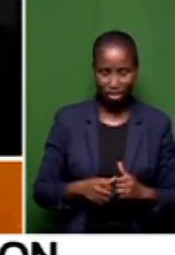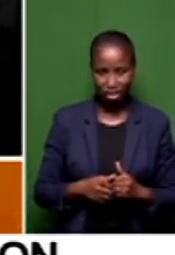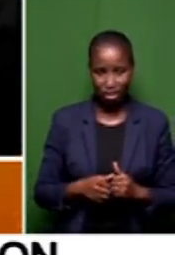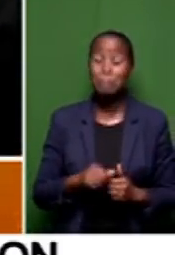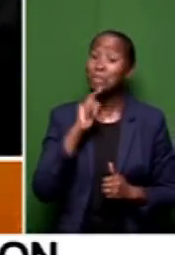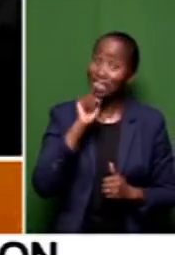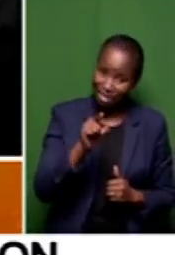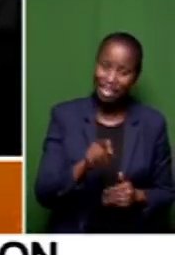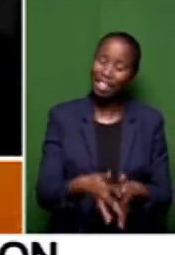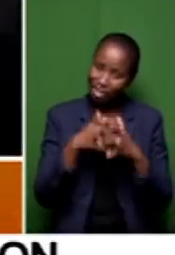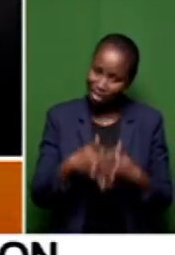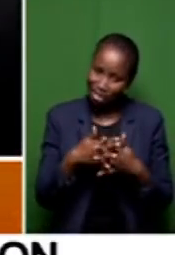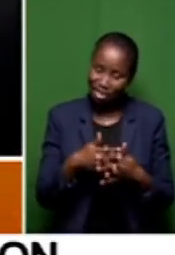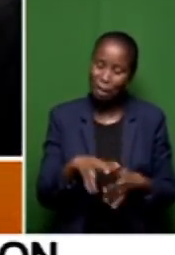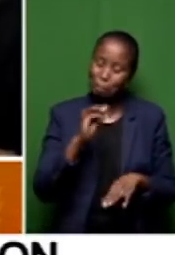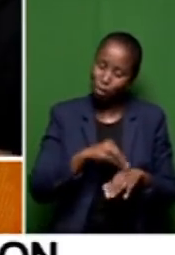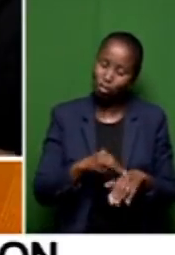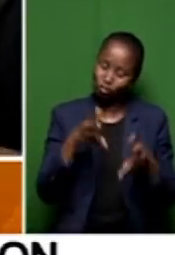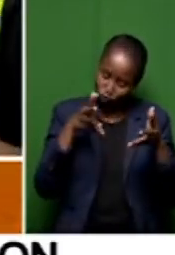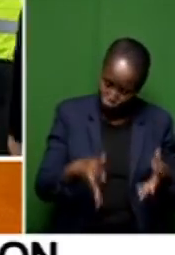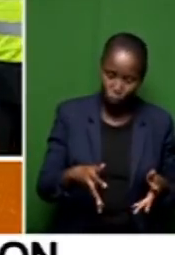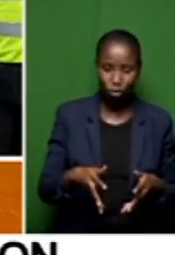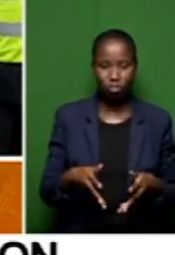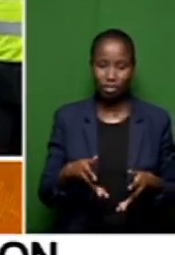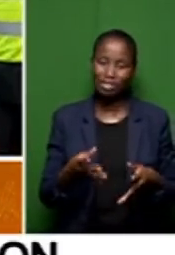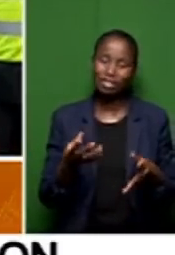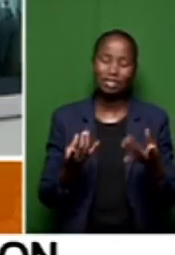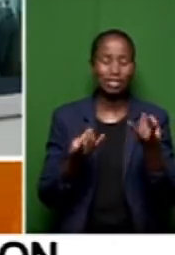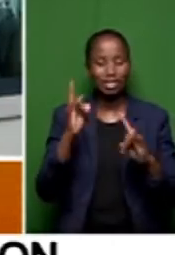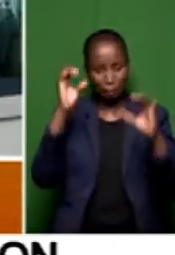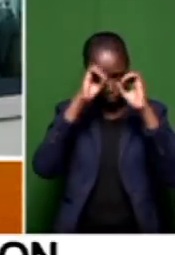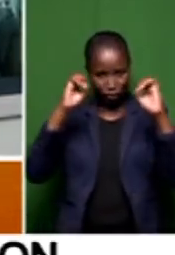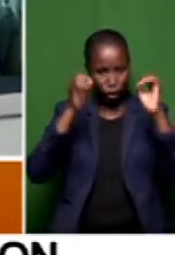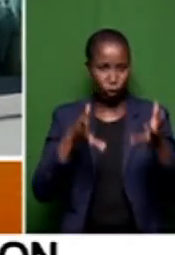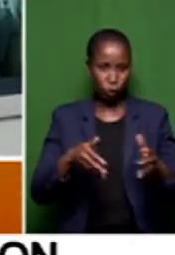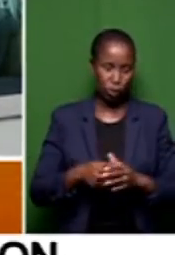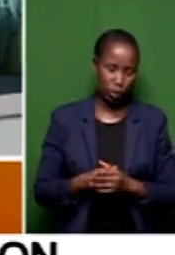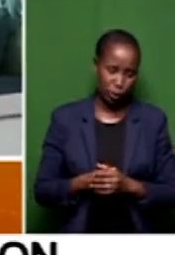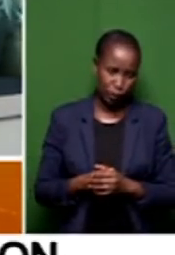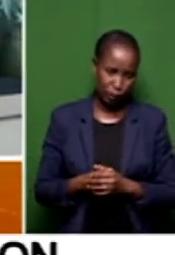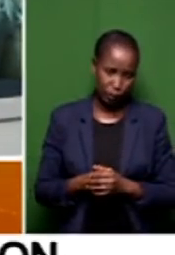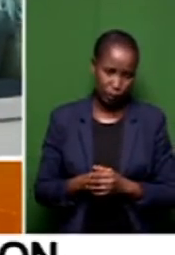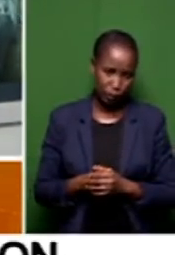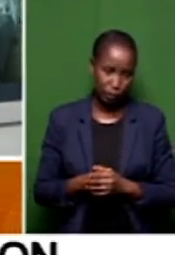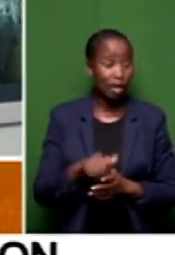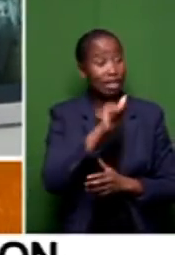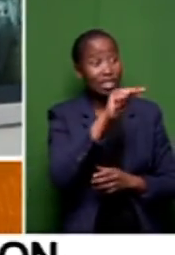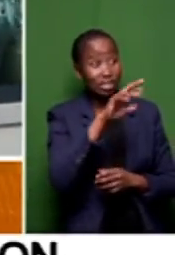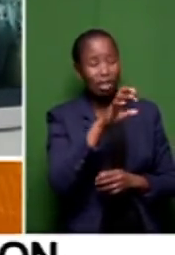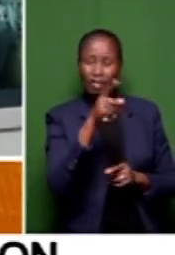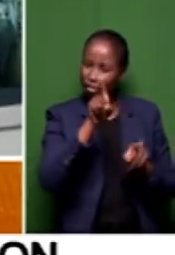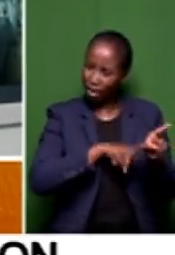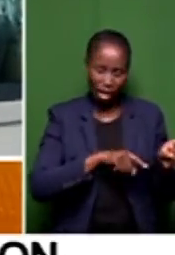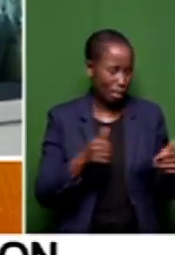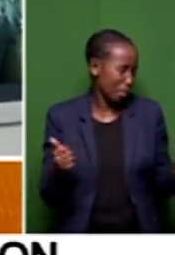mess that we are facing here in this city, in Buffalo City. We are being failed by the ruling party in this